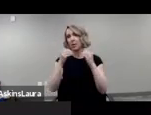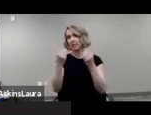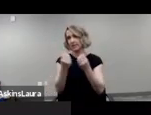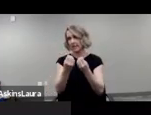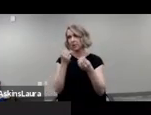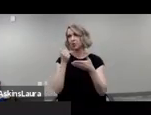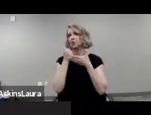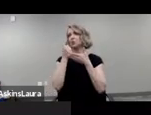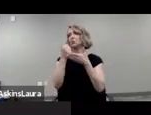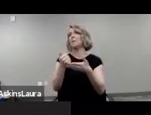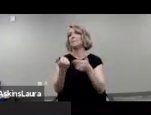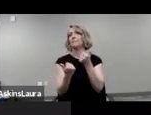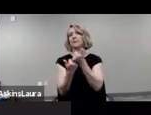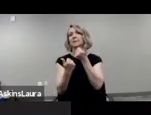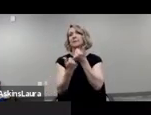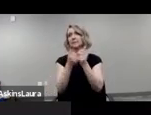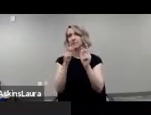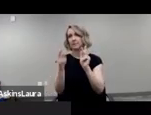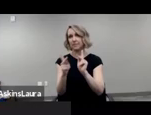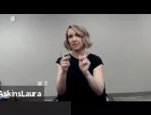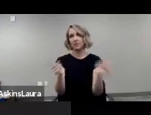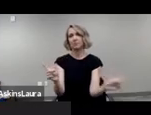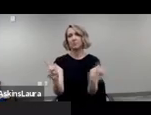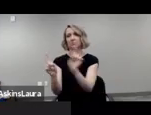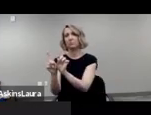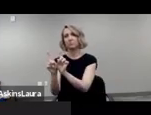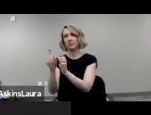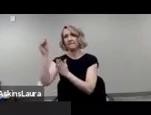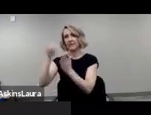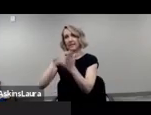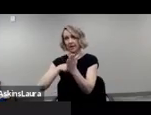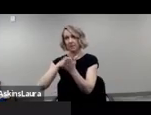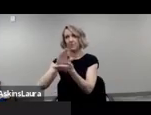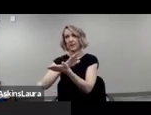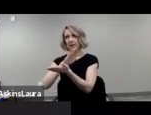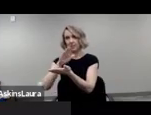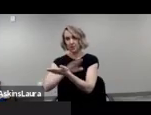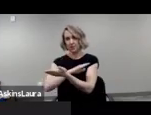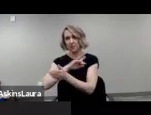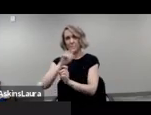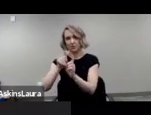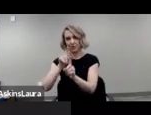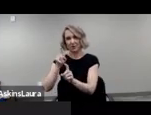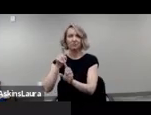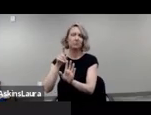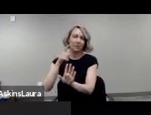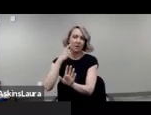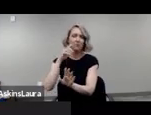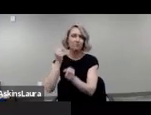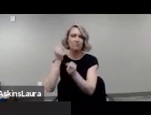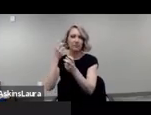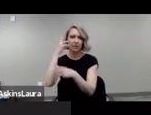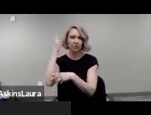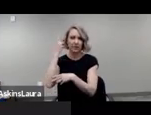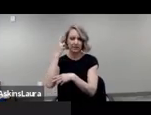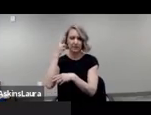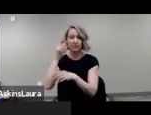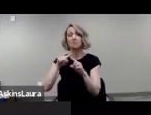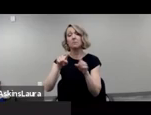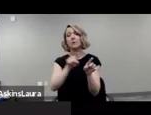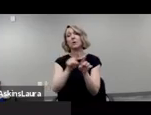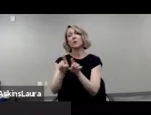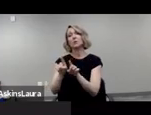would assist people filling out questionnaires um for a variety of reasons but i think it's important